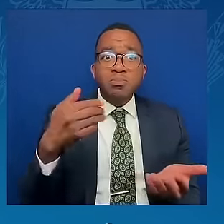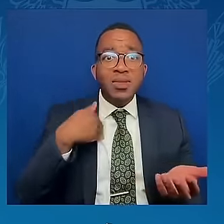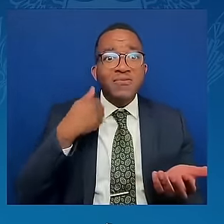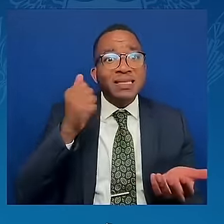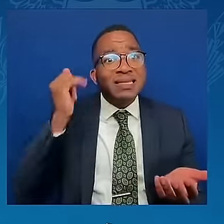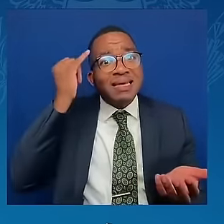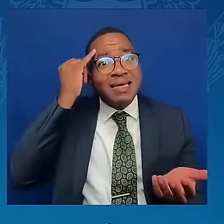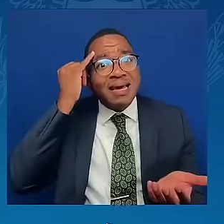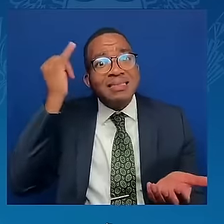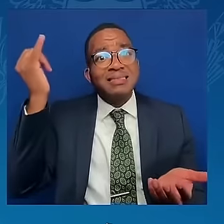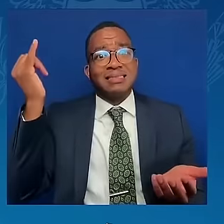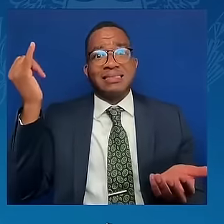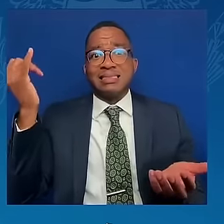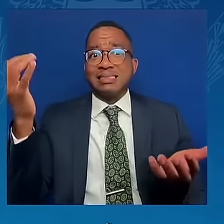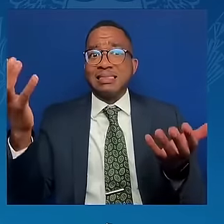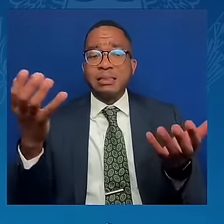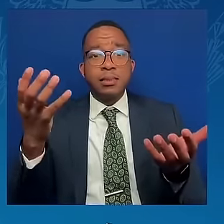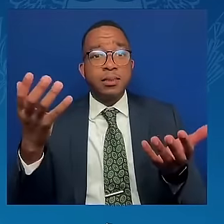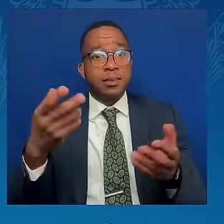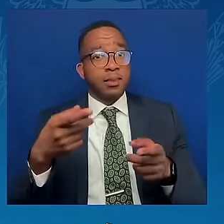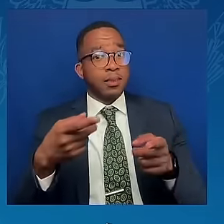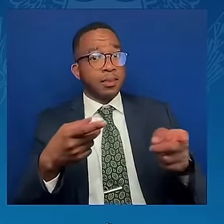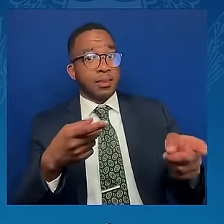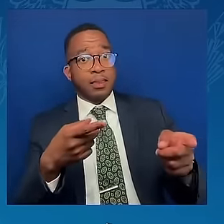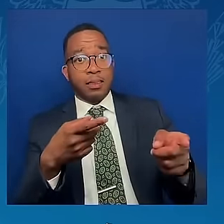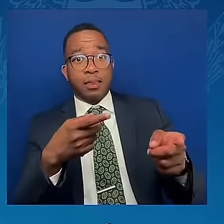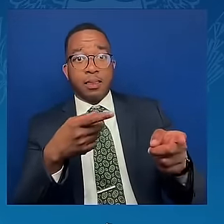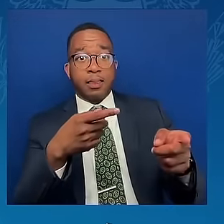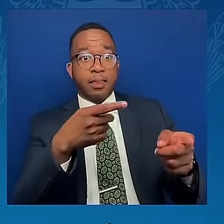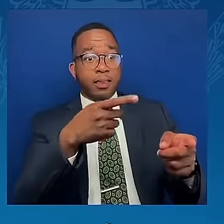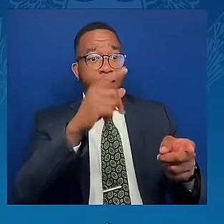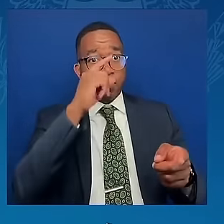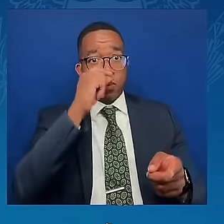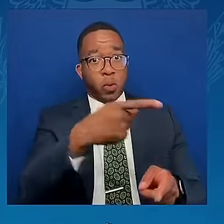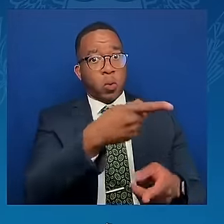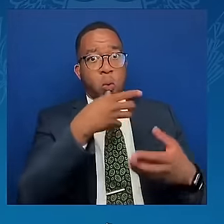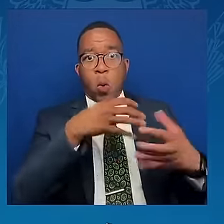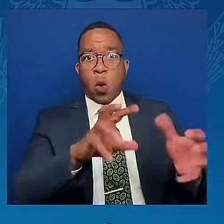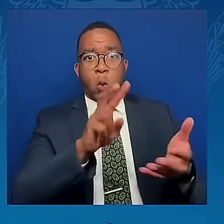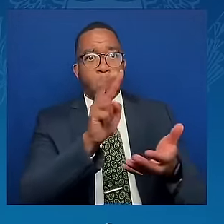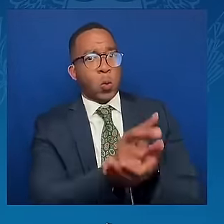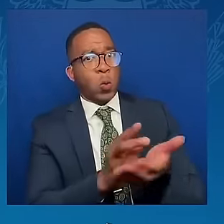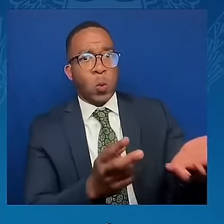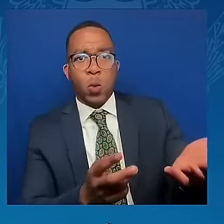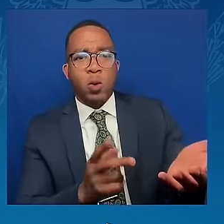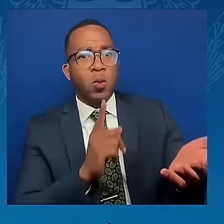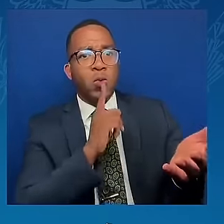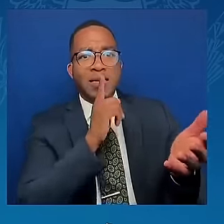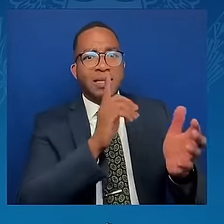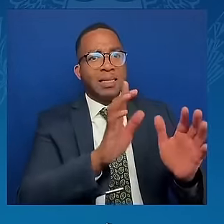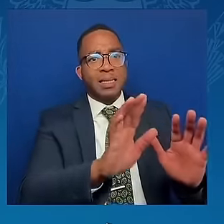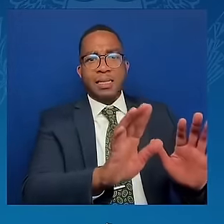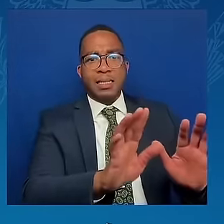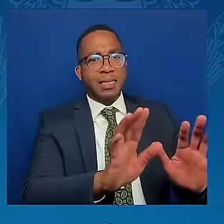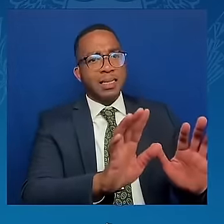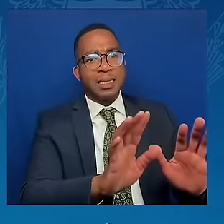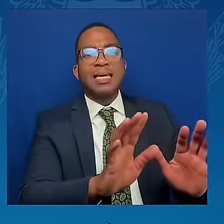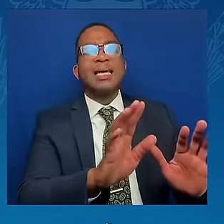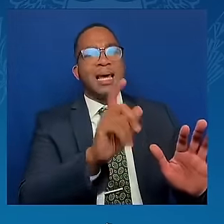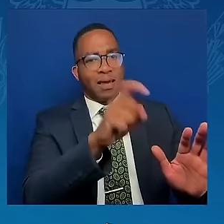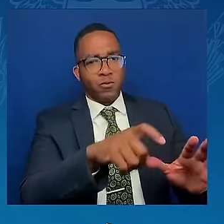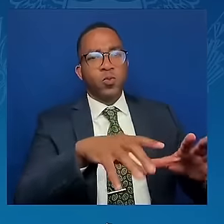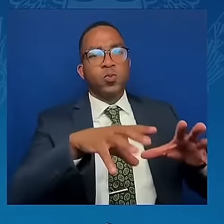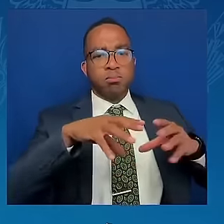from the language of ultimatums to the language of the world majority, which wants a just peace.